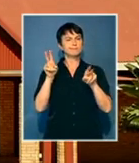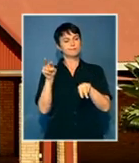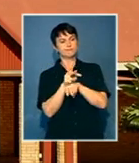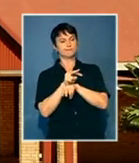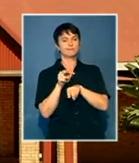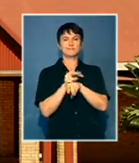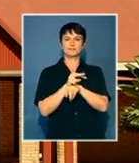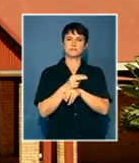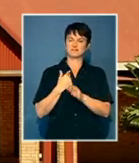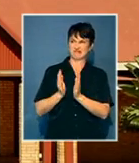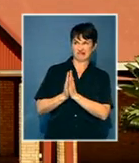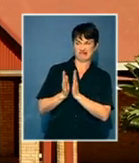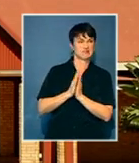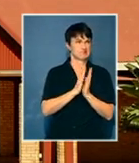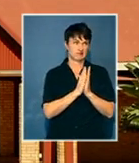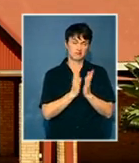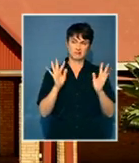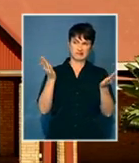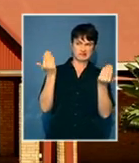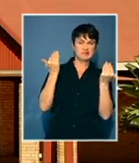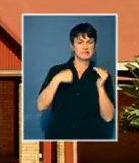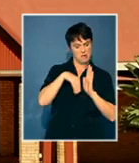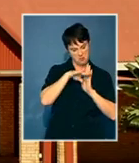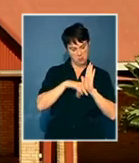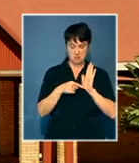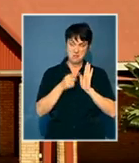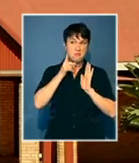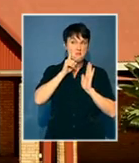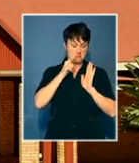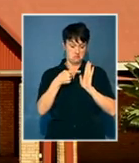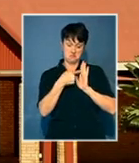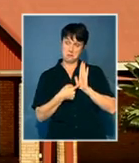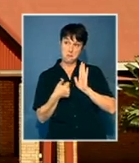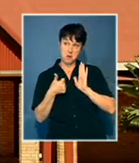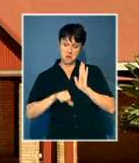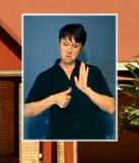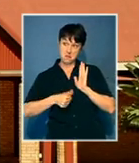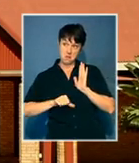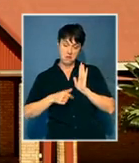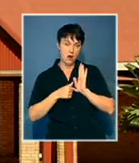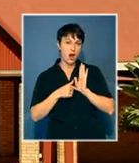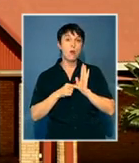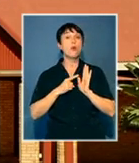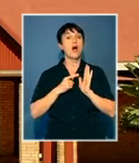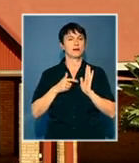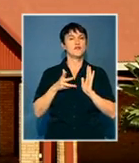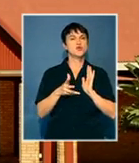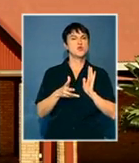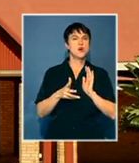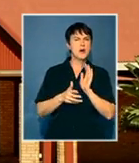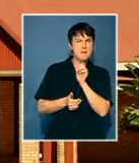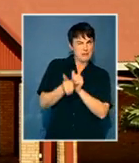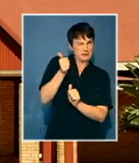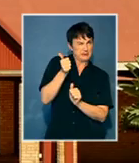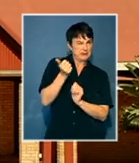We actually asked them to come and have a look at our programs so that we are complying with the best practice and